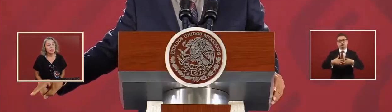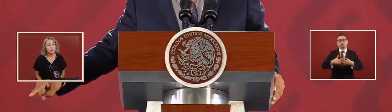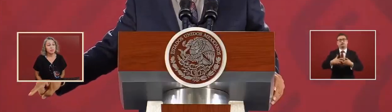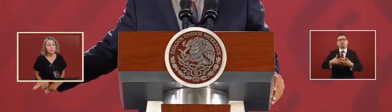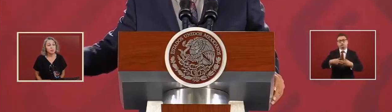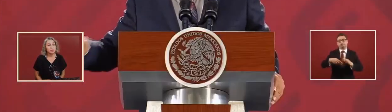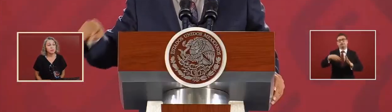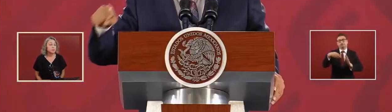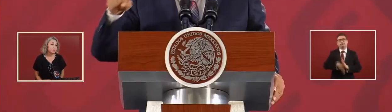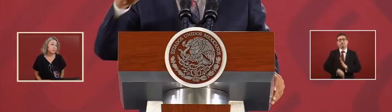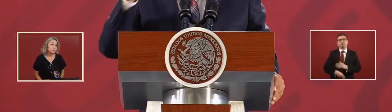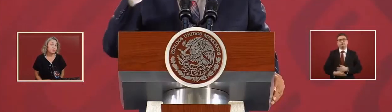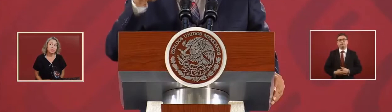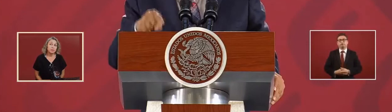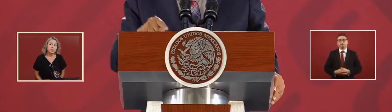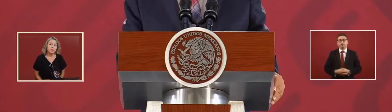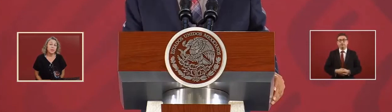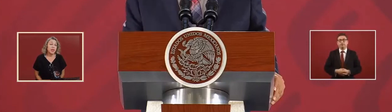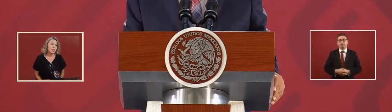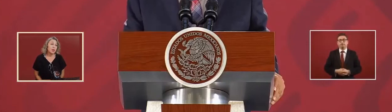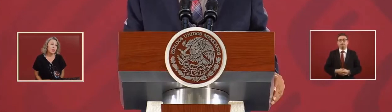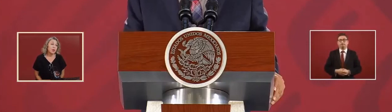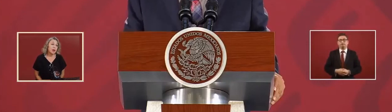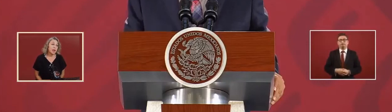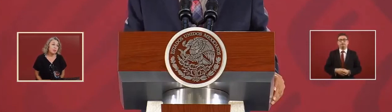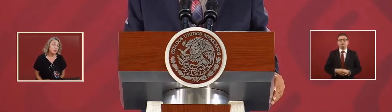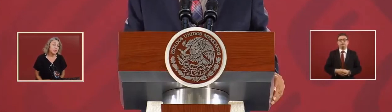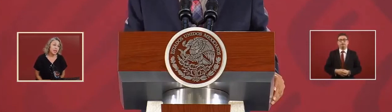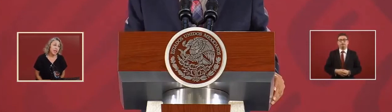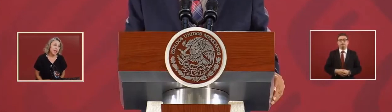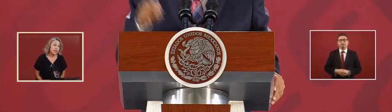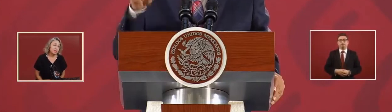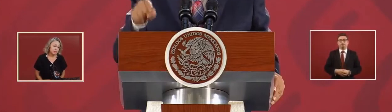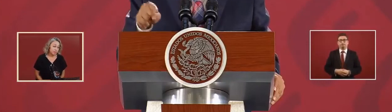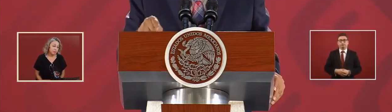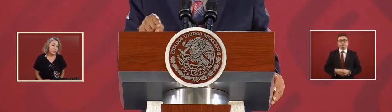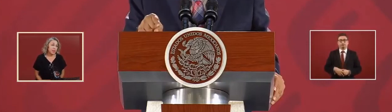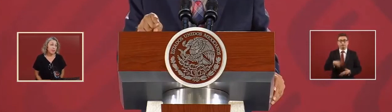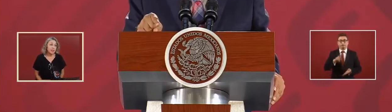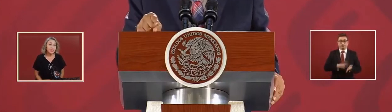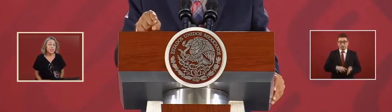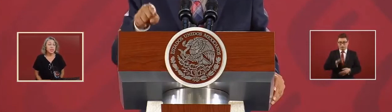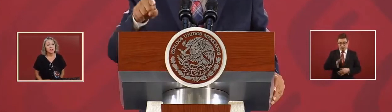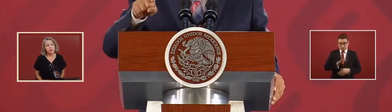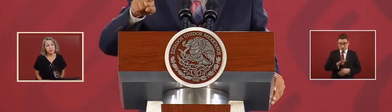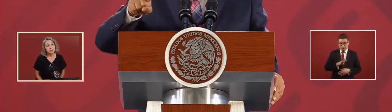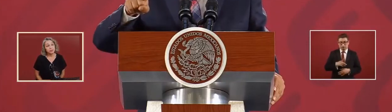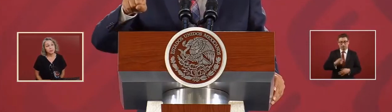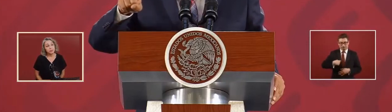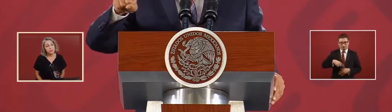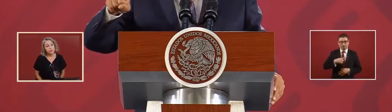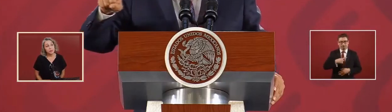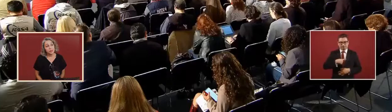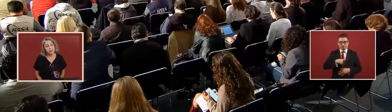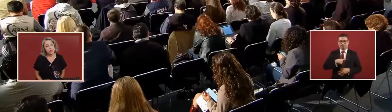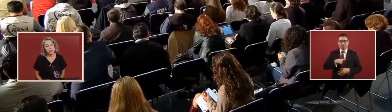we were able to gain this year to stabilize it